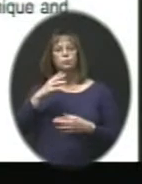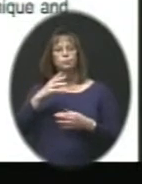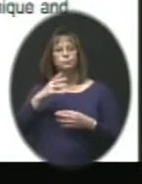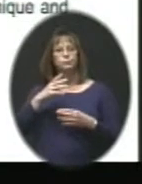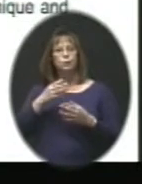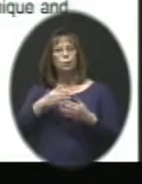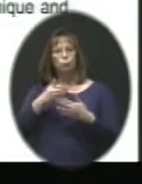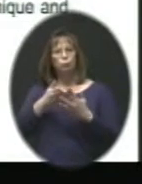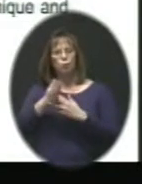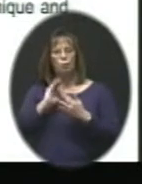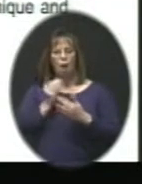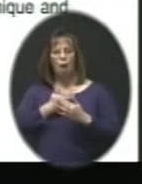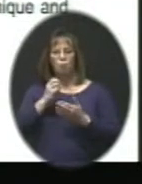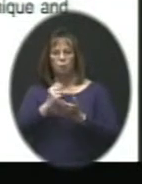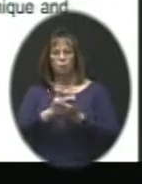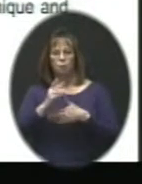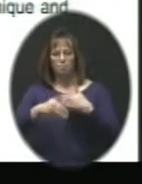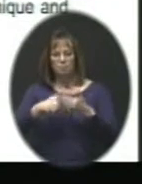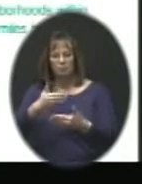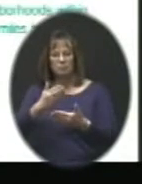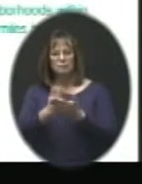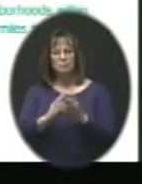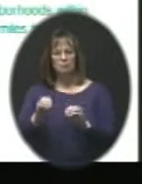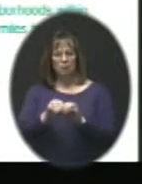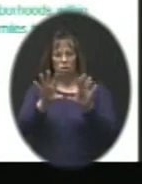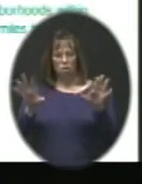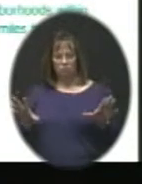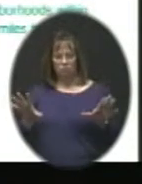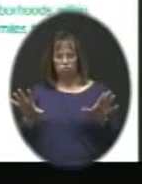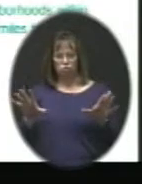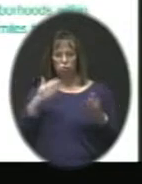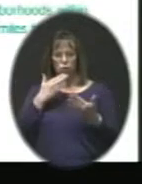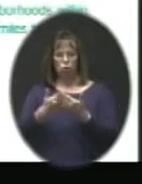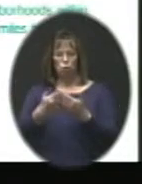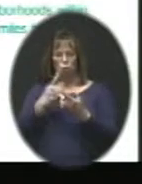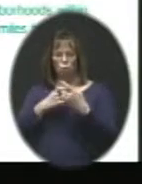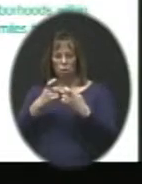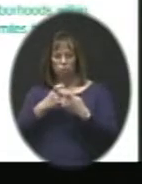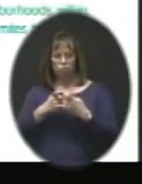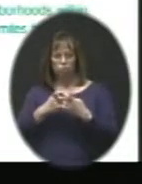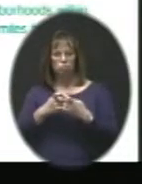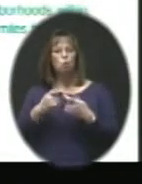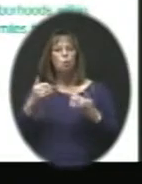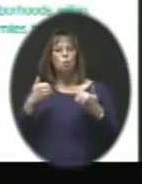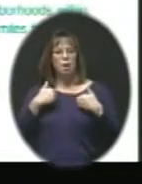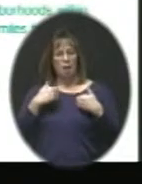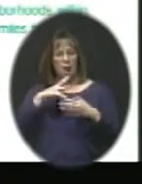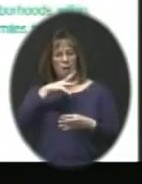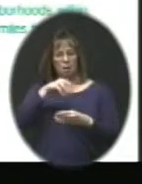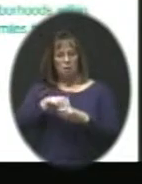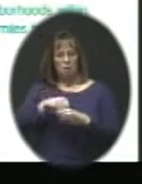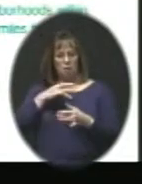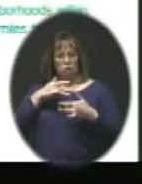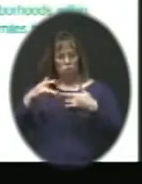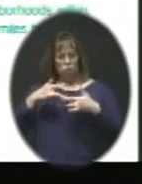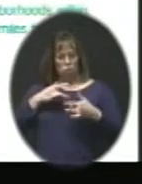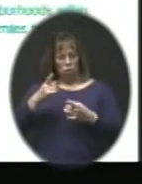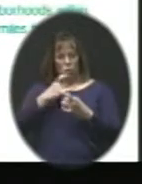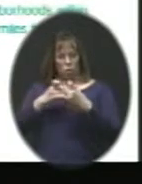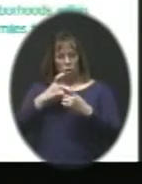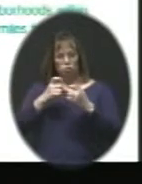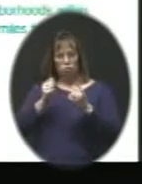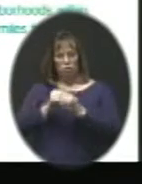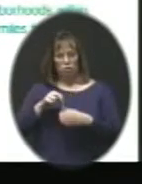approval process. And so those were some of the clarifications and good questions. We had input and we had concerns and questions